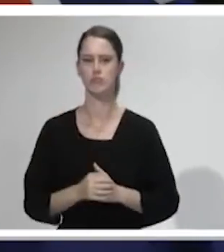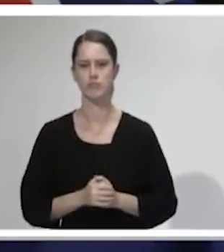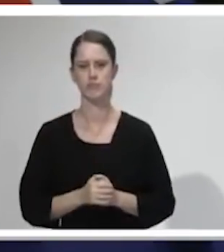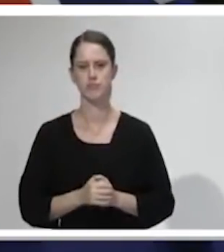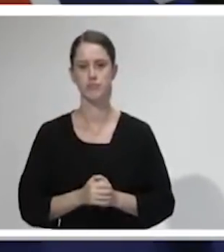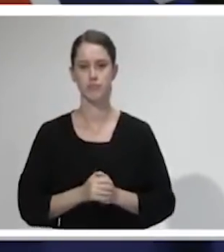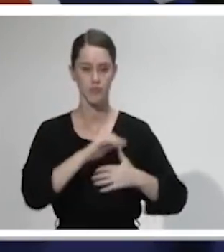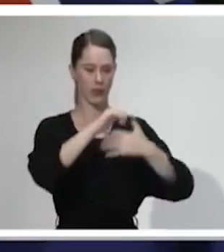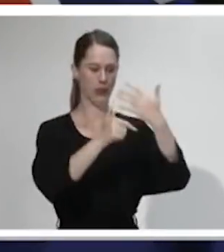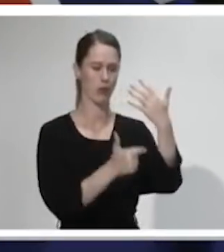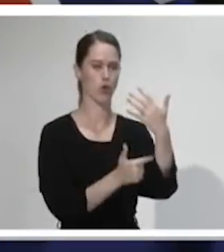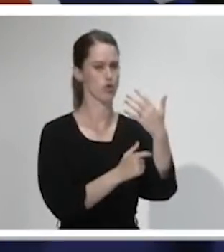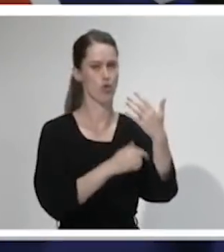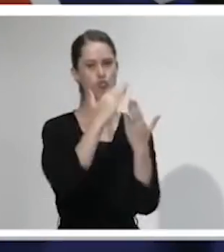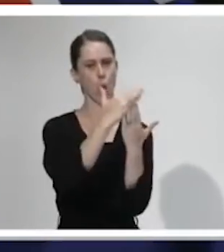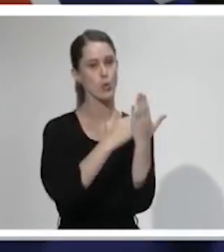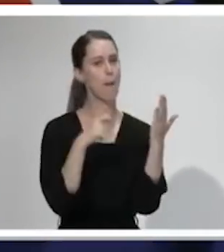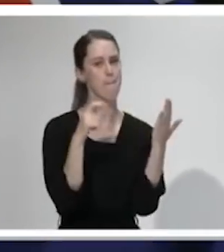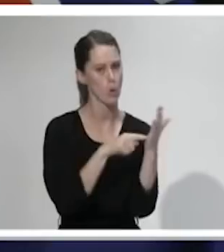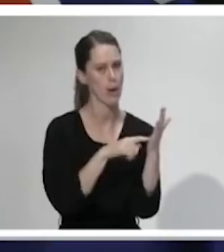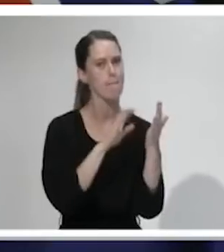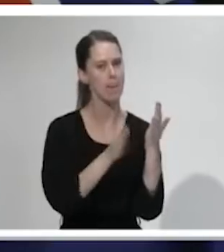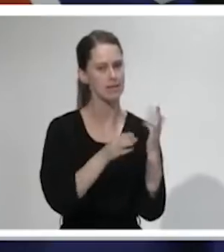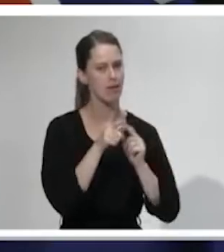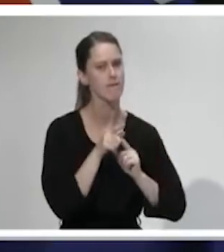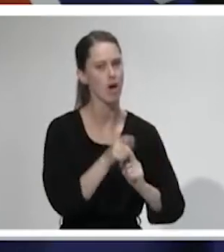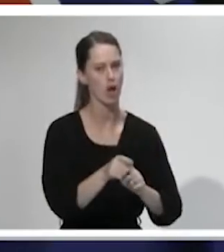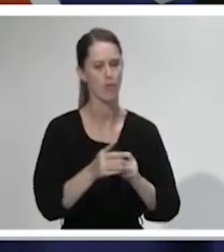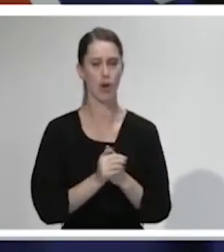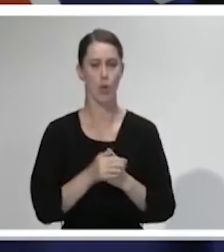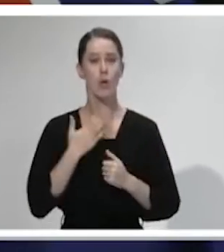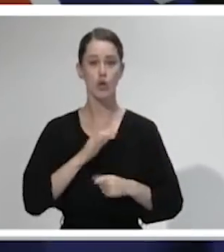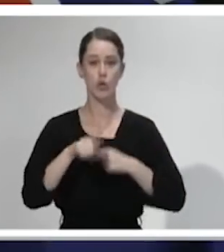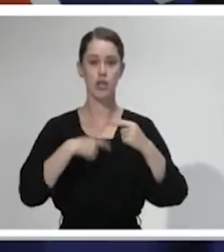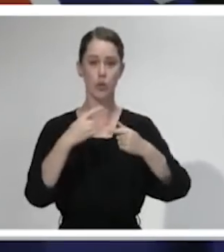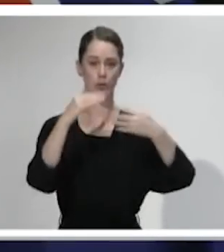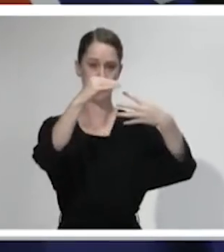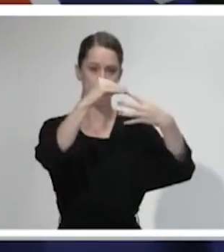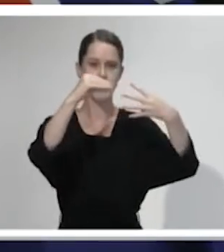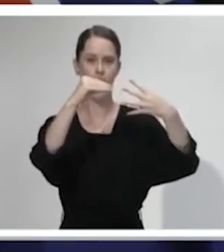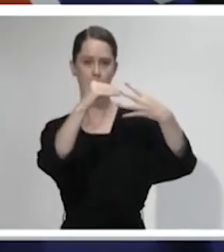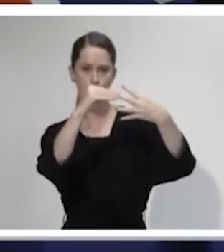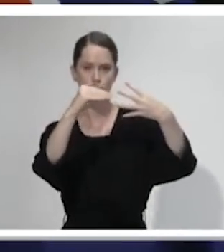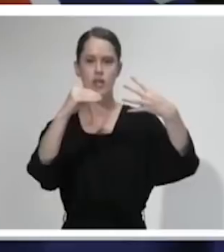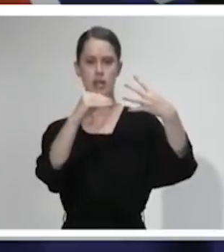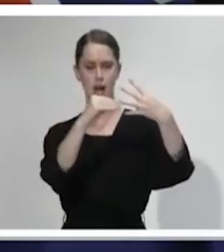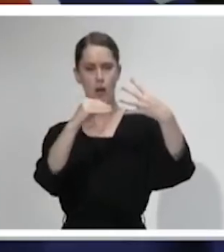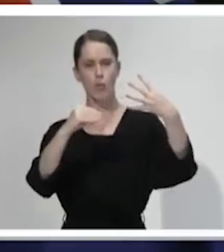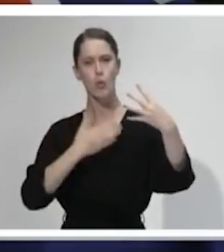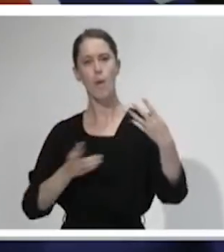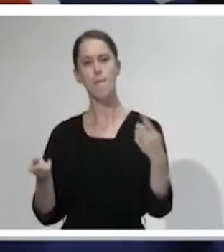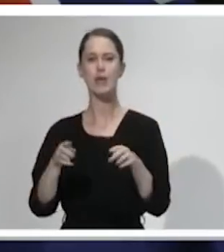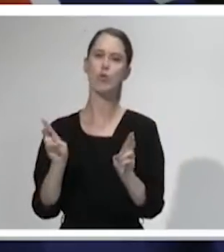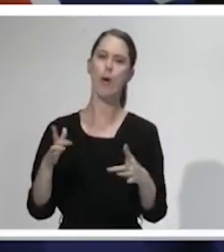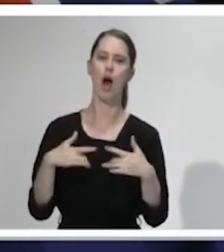These rules will be so important. We all want to continue to progress down the levels. The best hope of getting back to normal as soon as possible